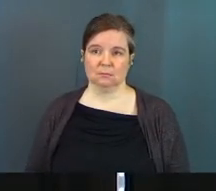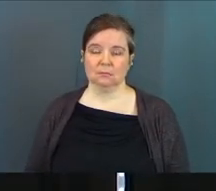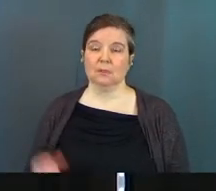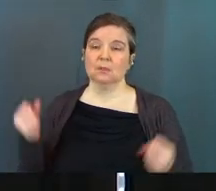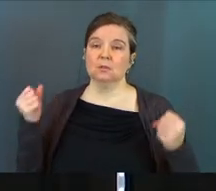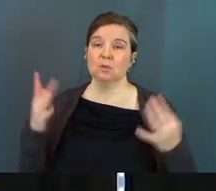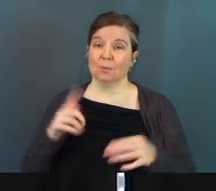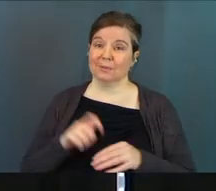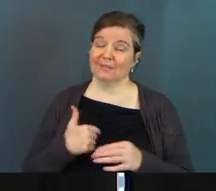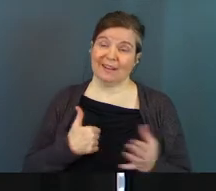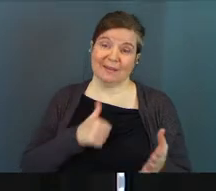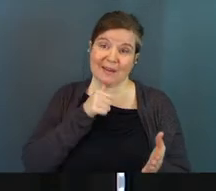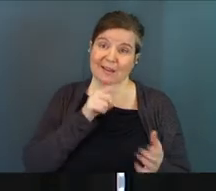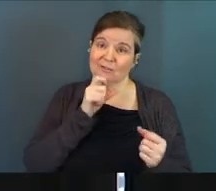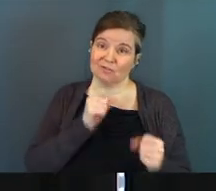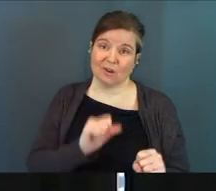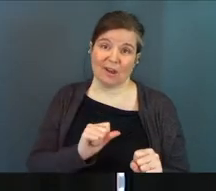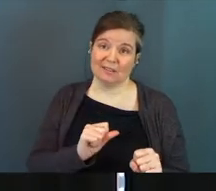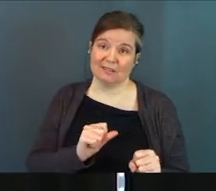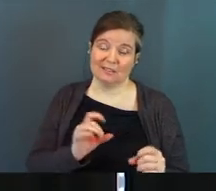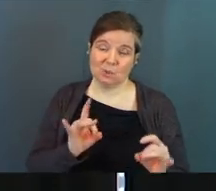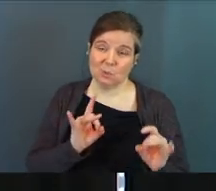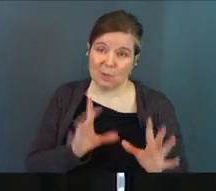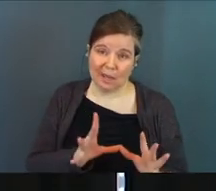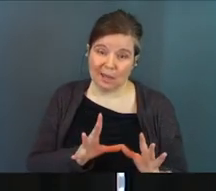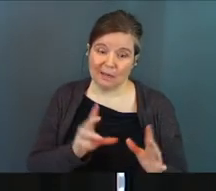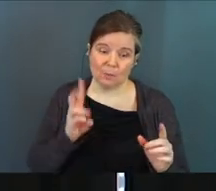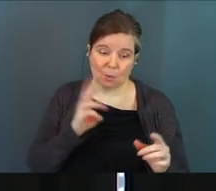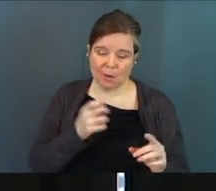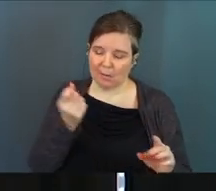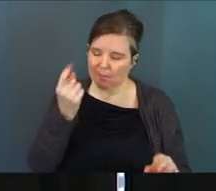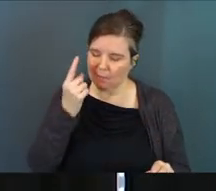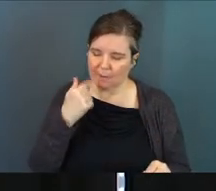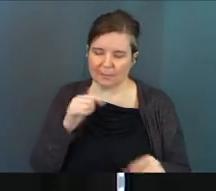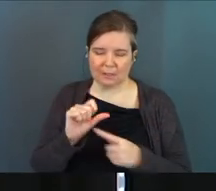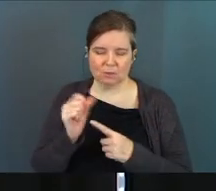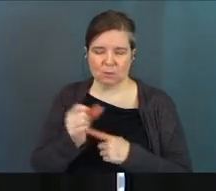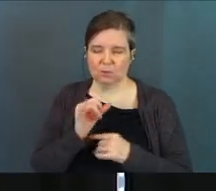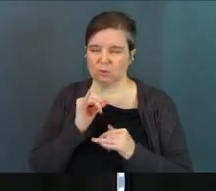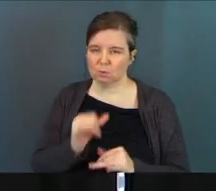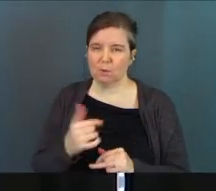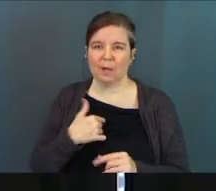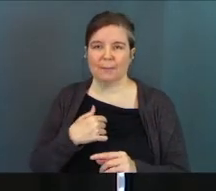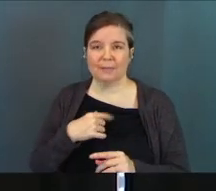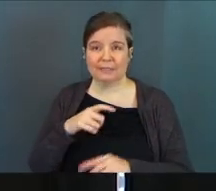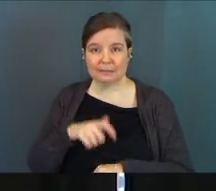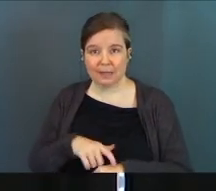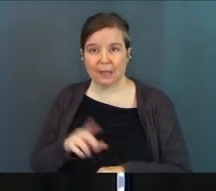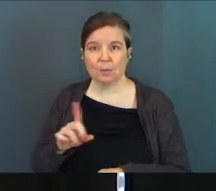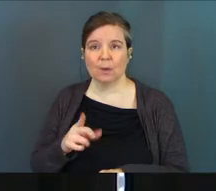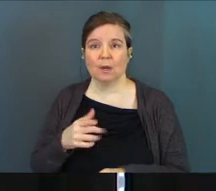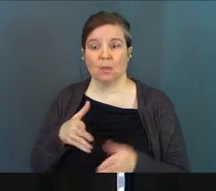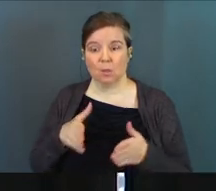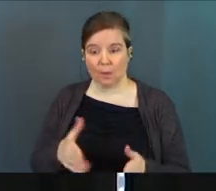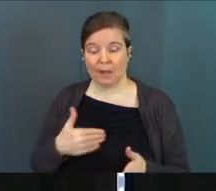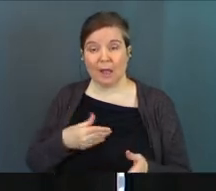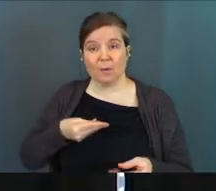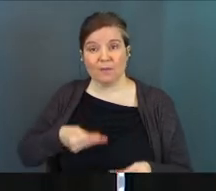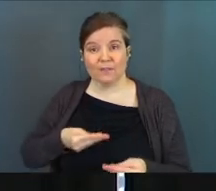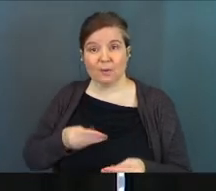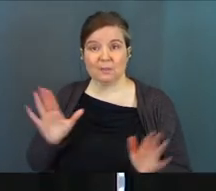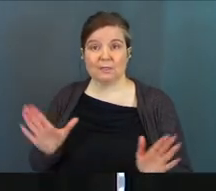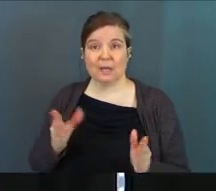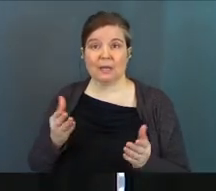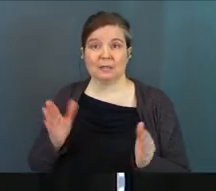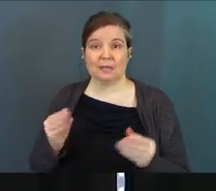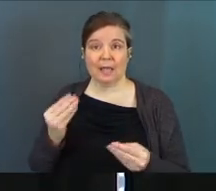So many times. Come on. I'm not trying to hate. I'm not trying to be weird. I get it. I've been in that spot, too. I've been in seasons where the way I was fed was a